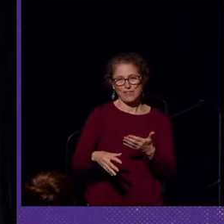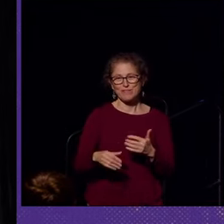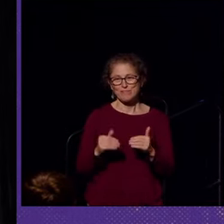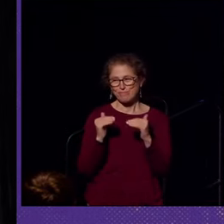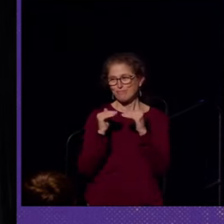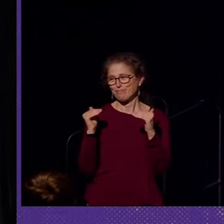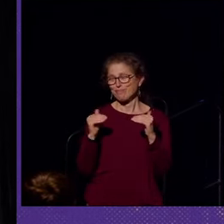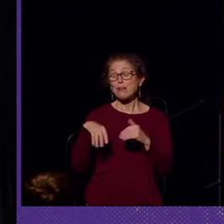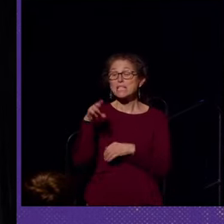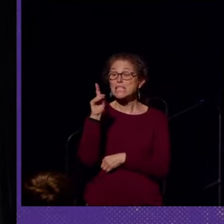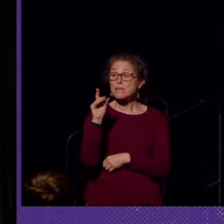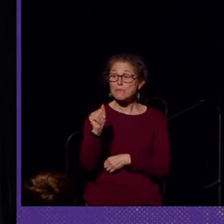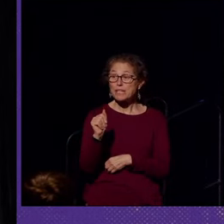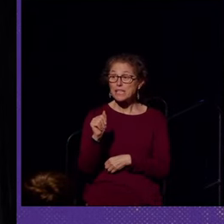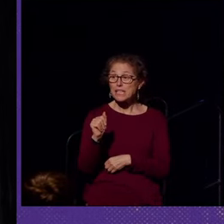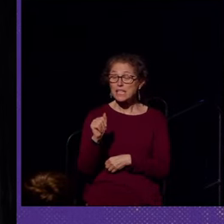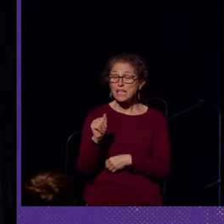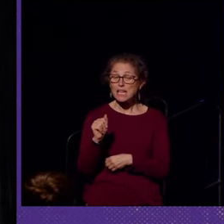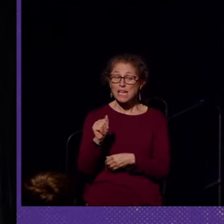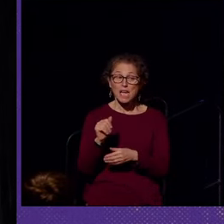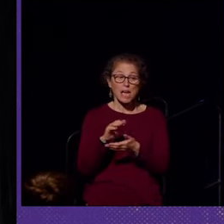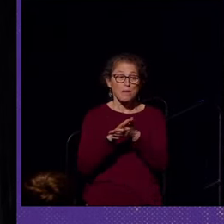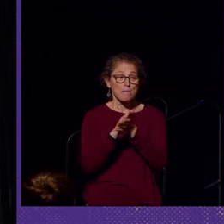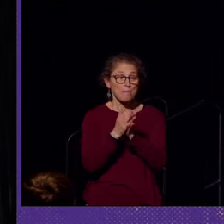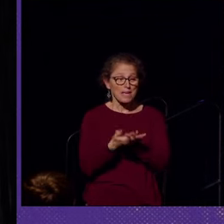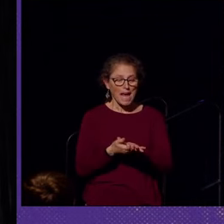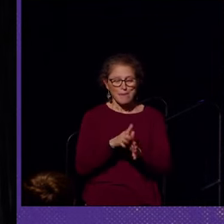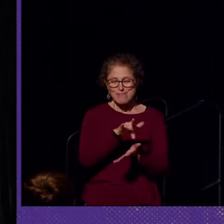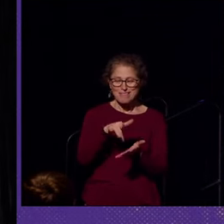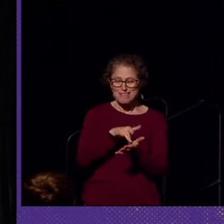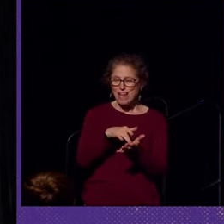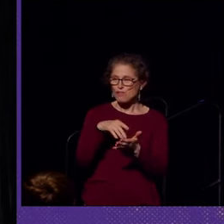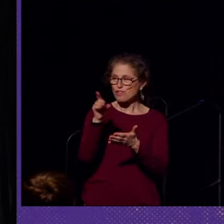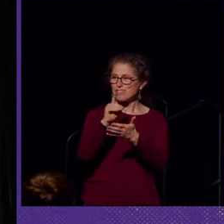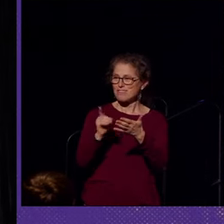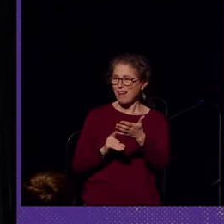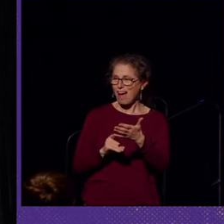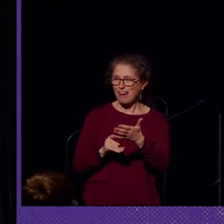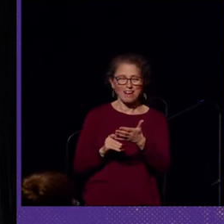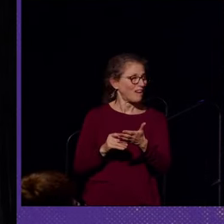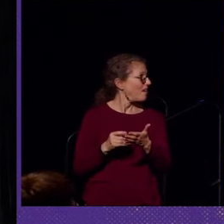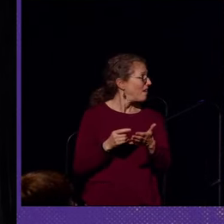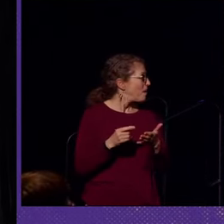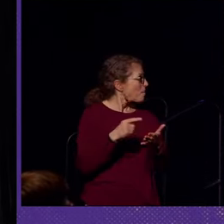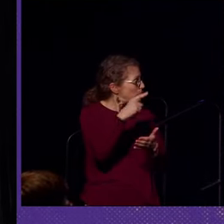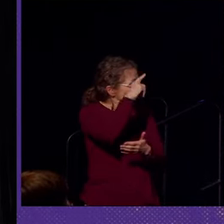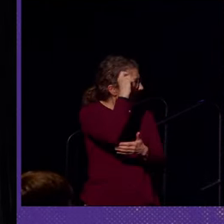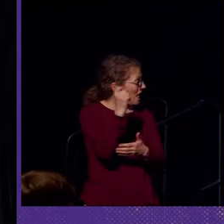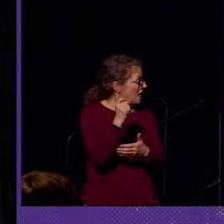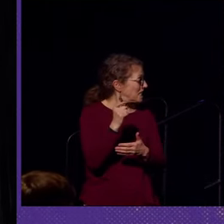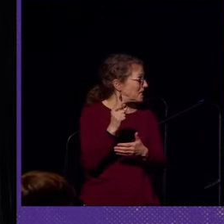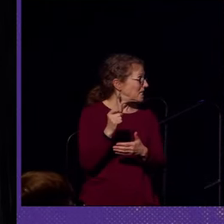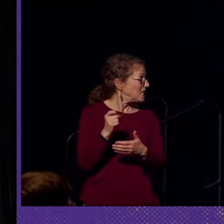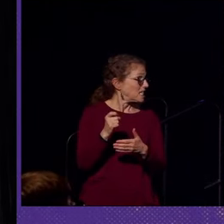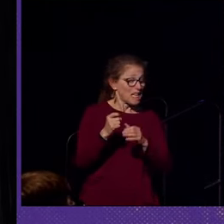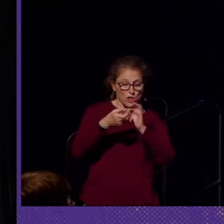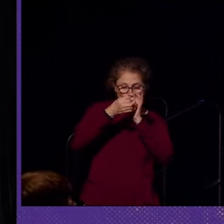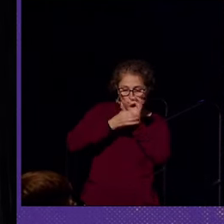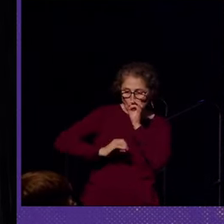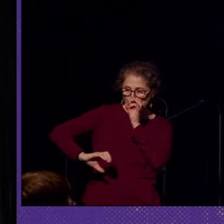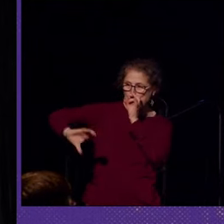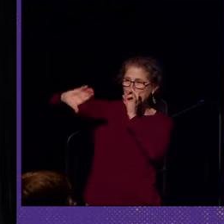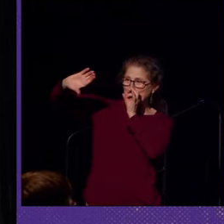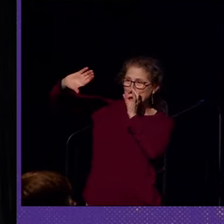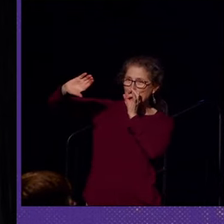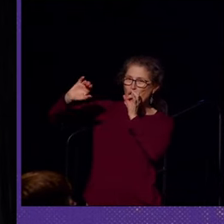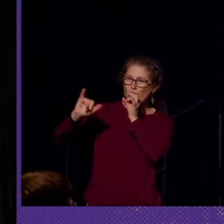invincibility began the central design criterion because concealing ear trumpets were